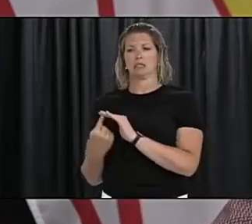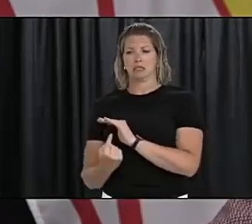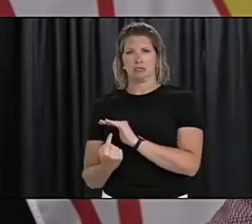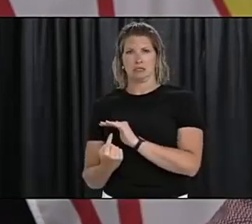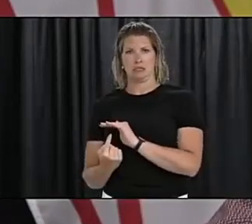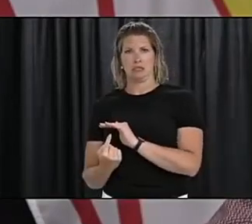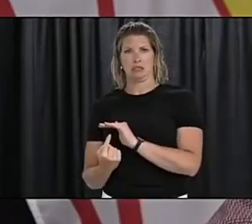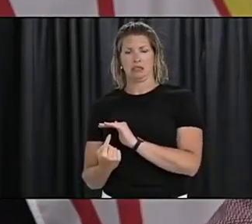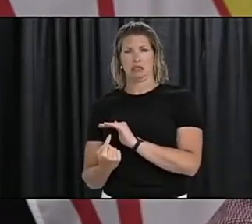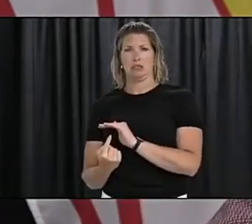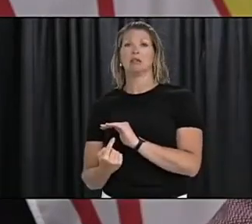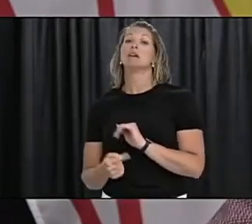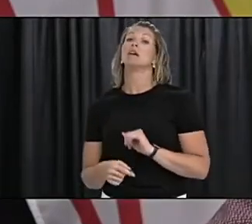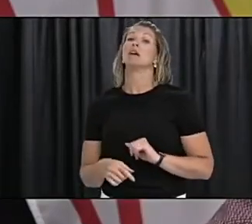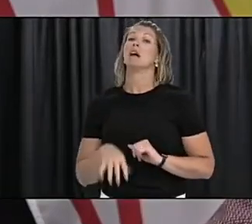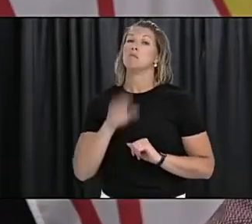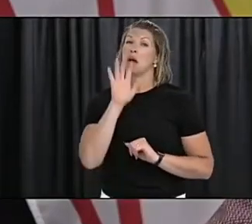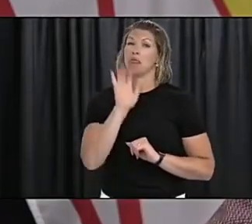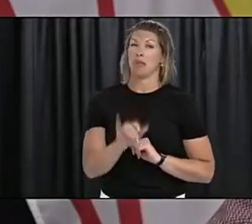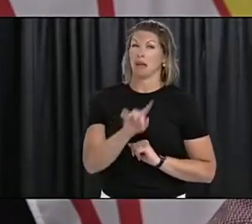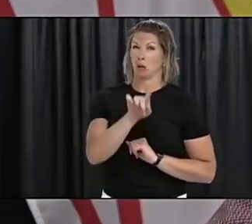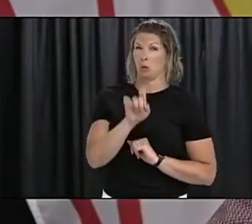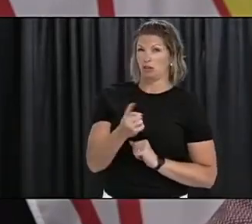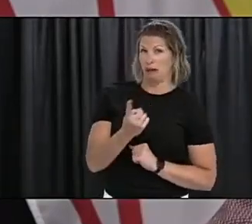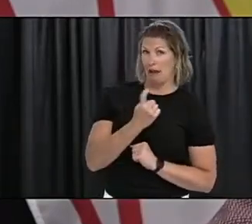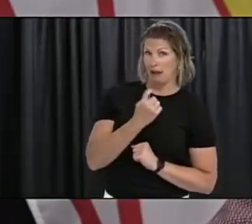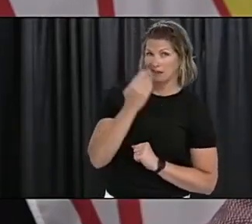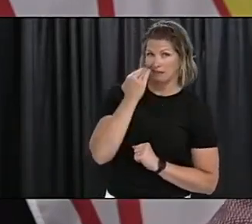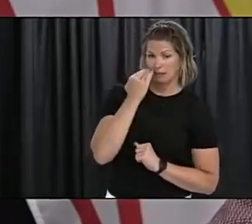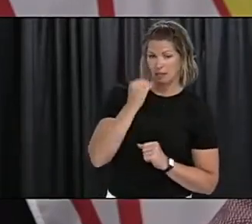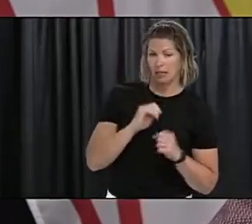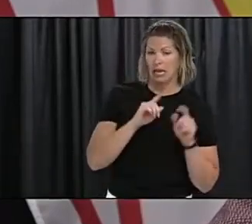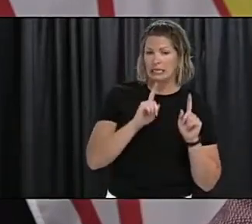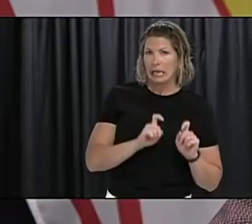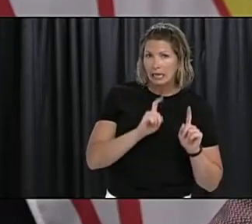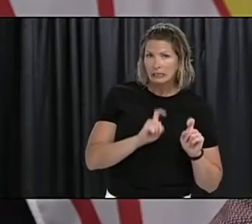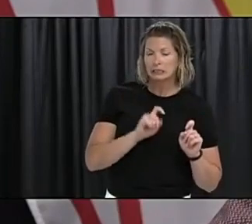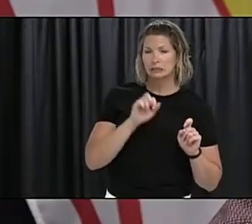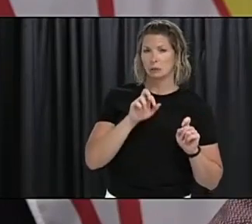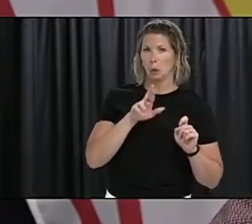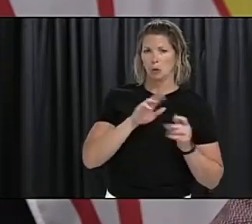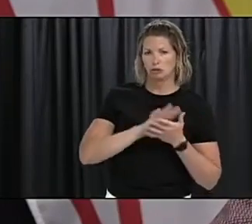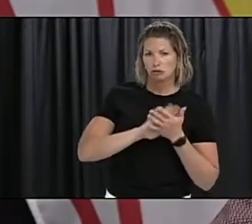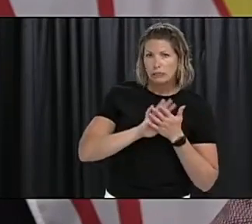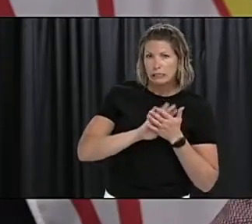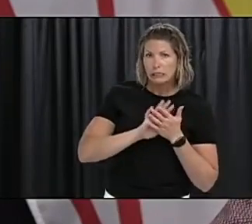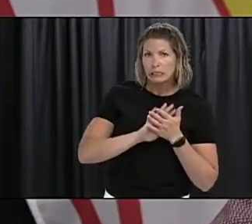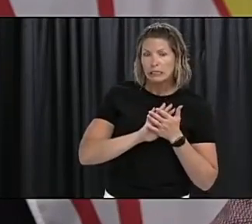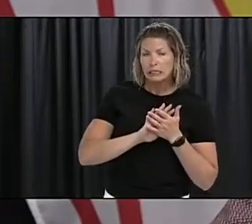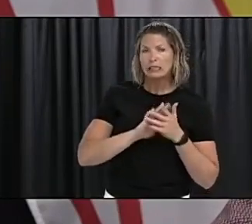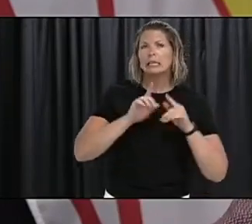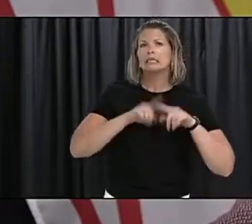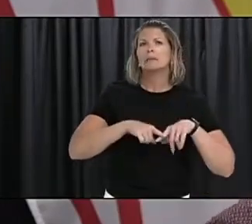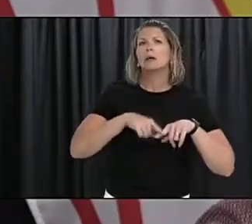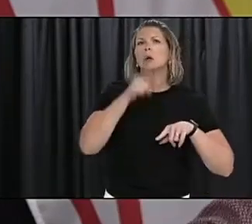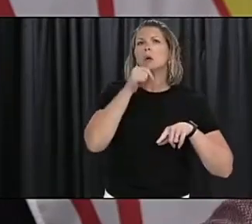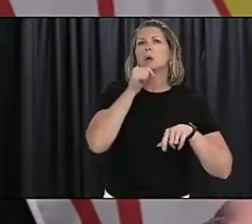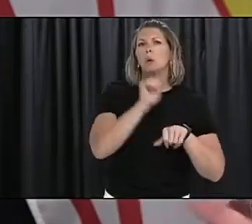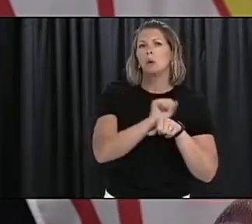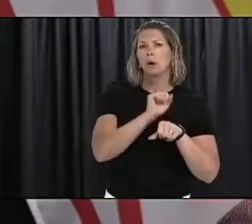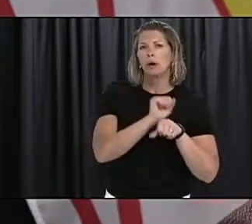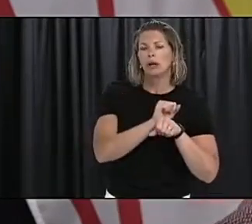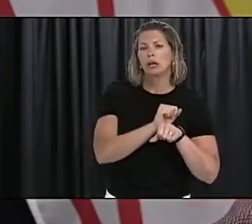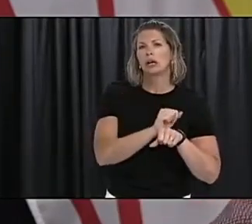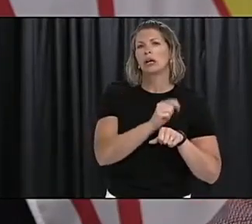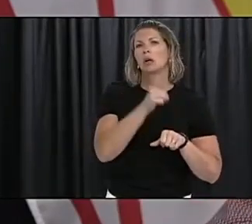in many cases you would see companies or groups would require people to be tested before